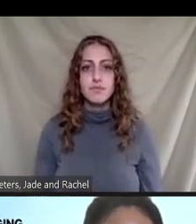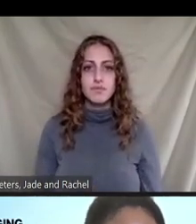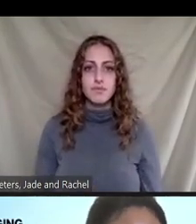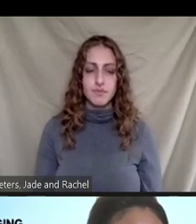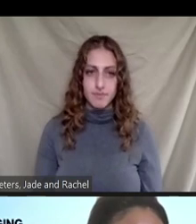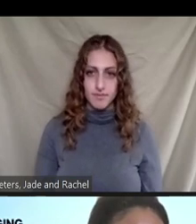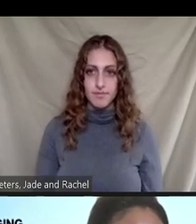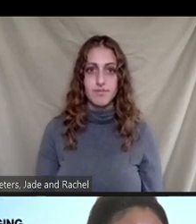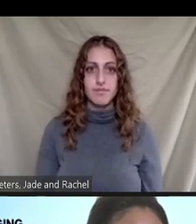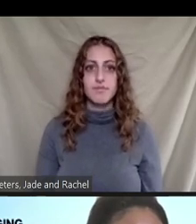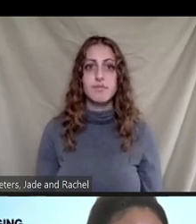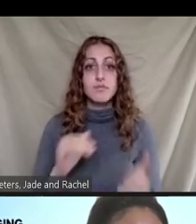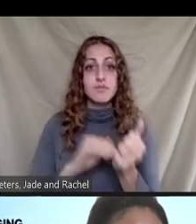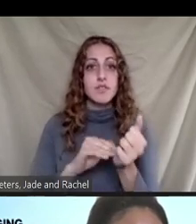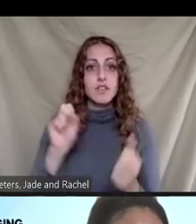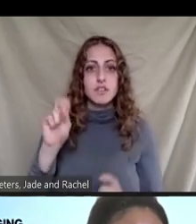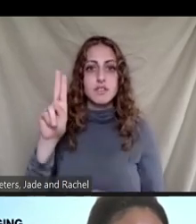Yeah, Dr. Somers.